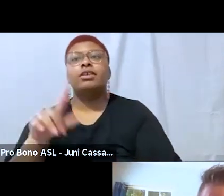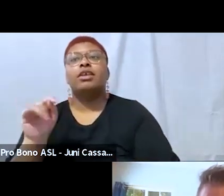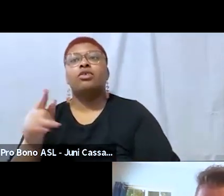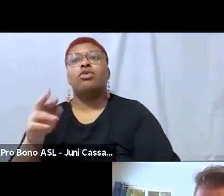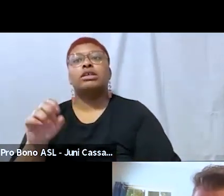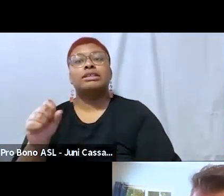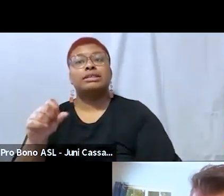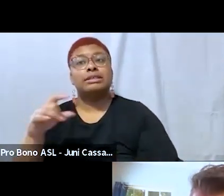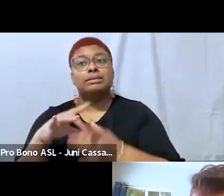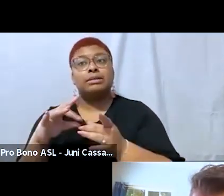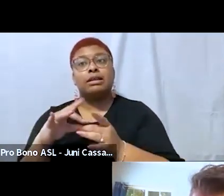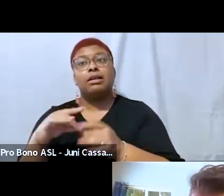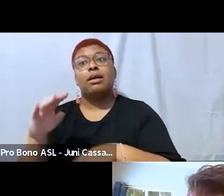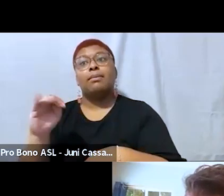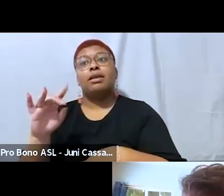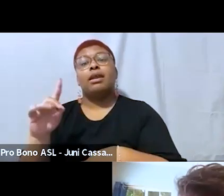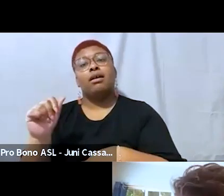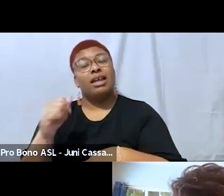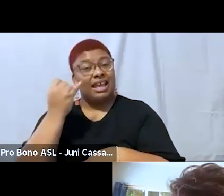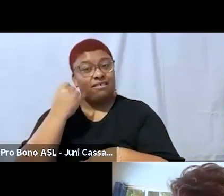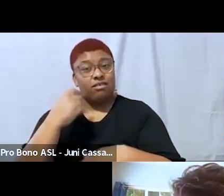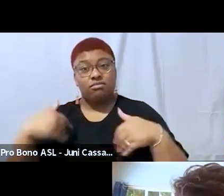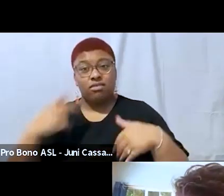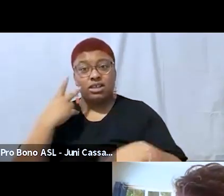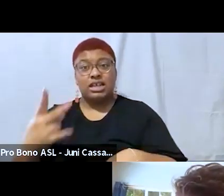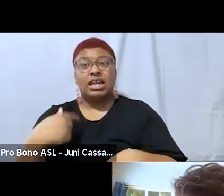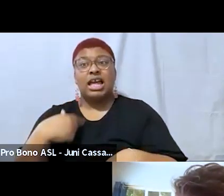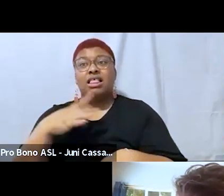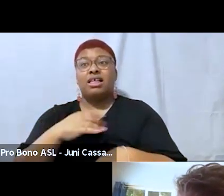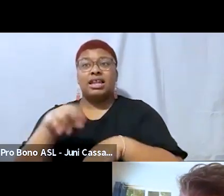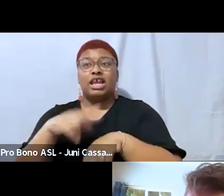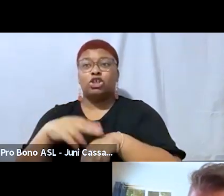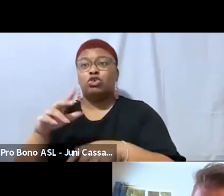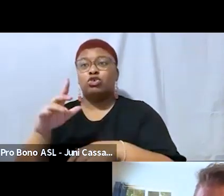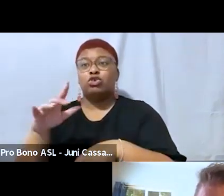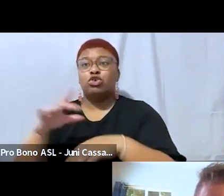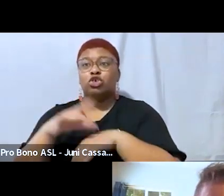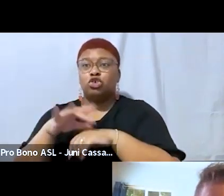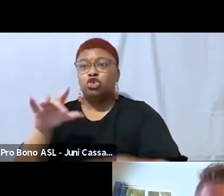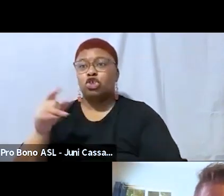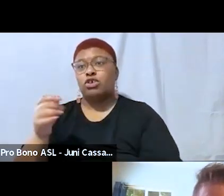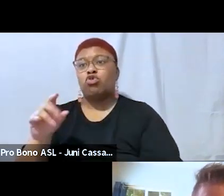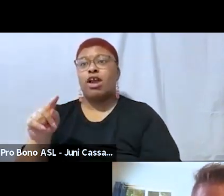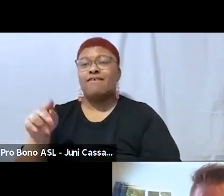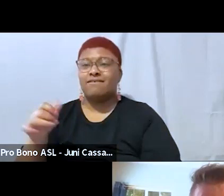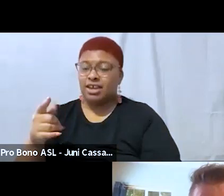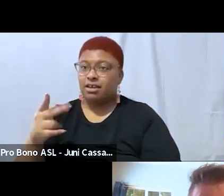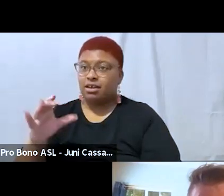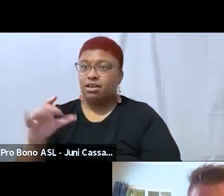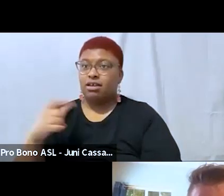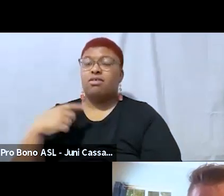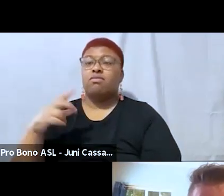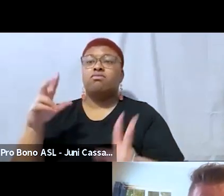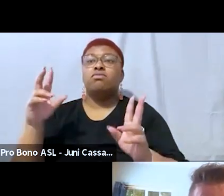haven't seen it yet i really do love the national geographic show that jeff jenkins is hosting called never which is a beautiful